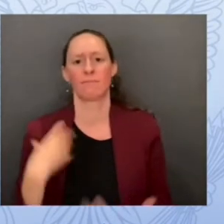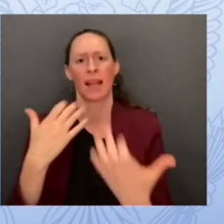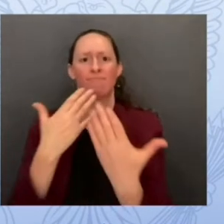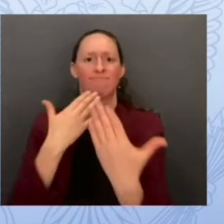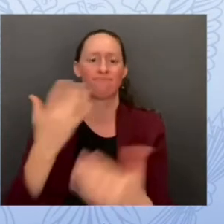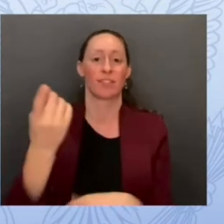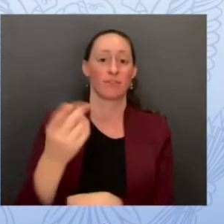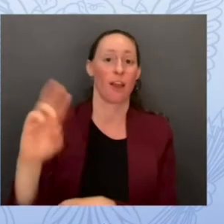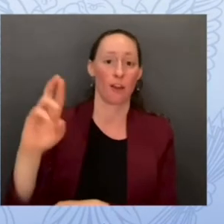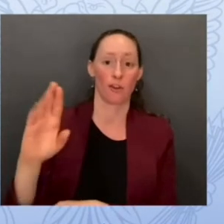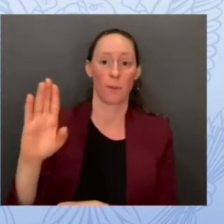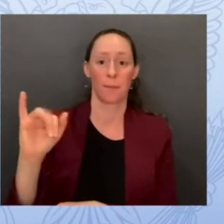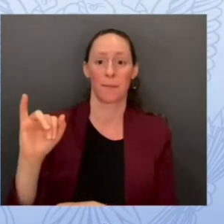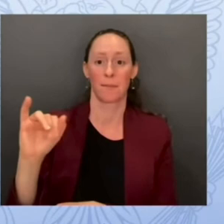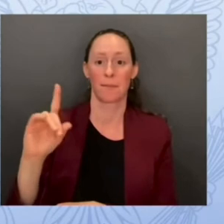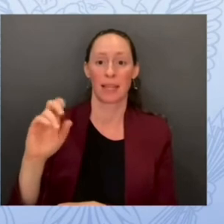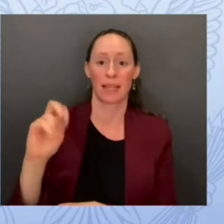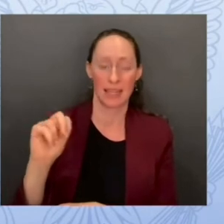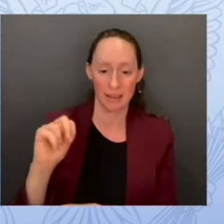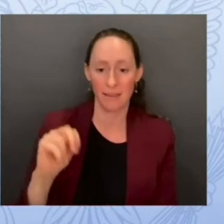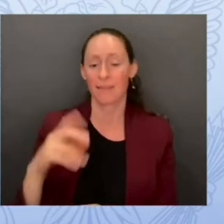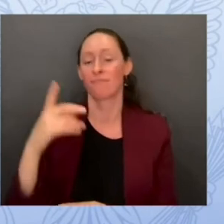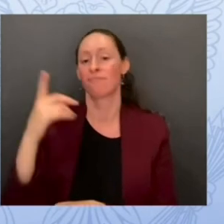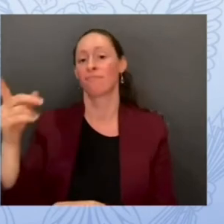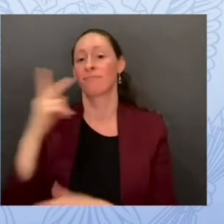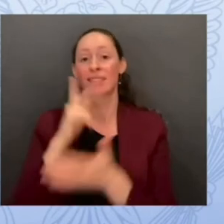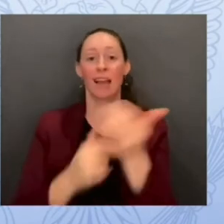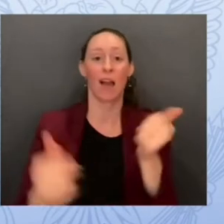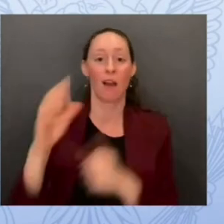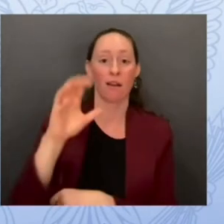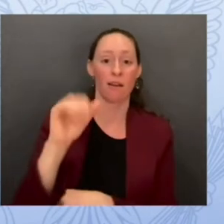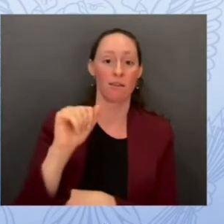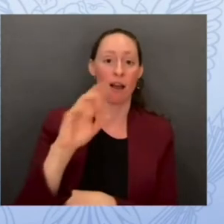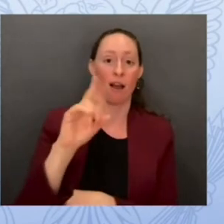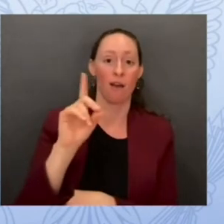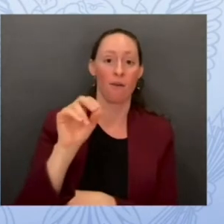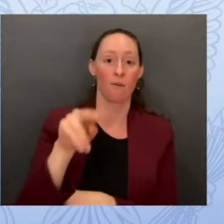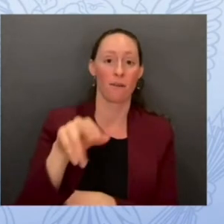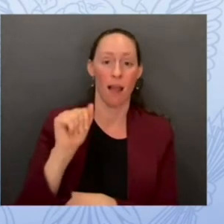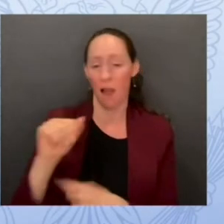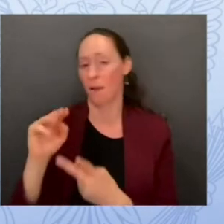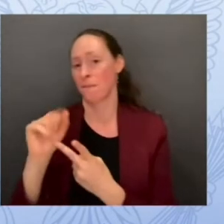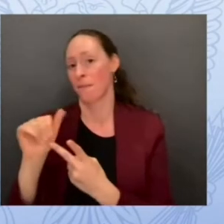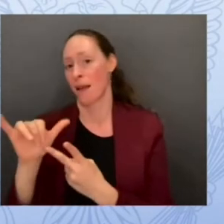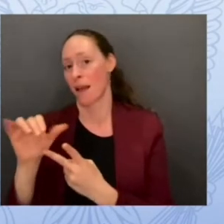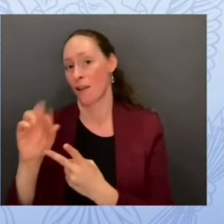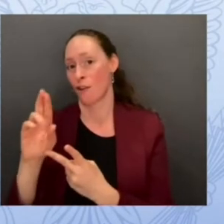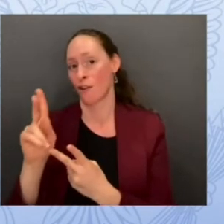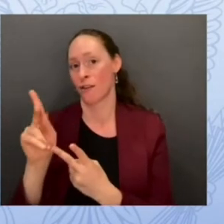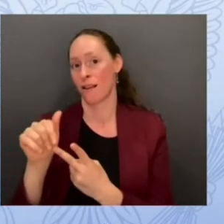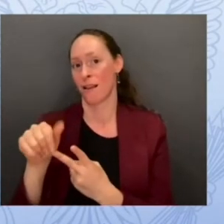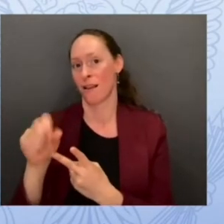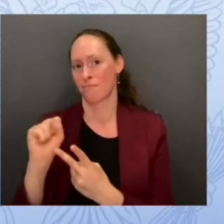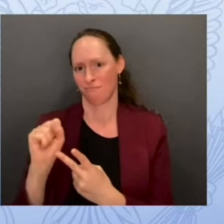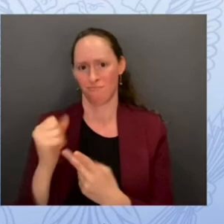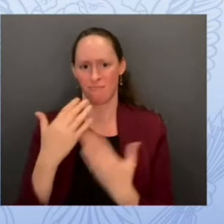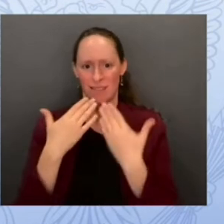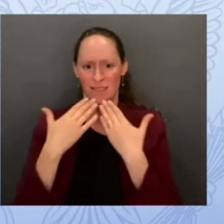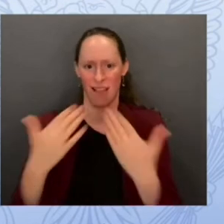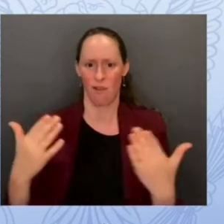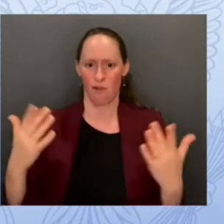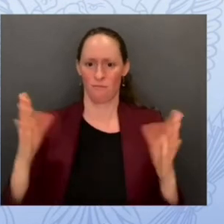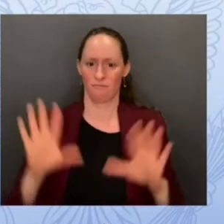security alejandro mayorkas for convening this esteemed group but i'd like to thank you specifically your persistence